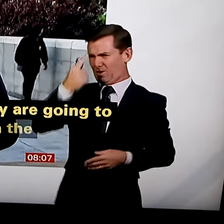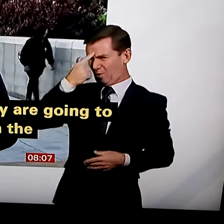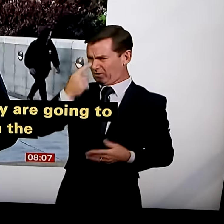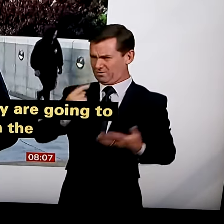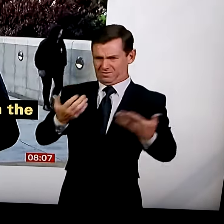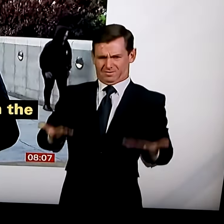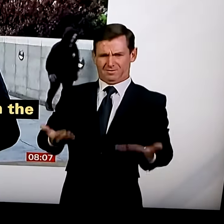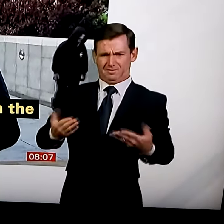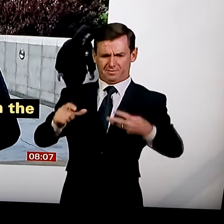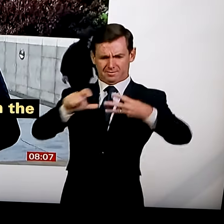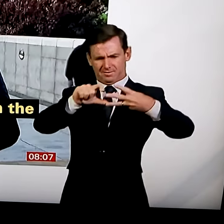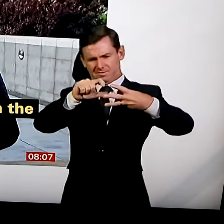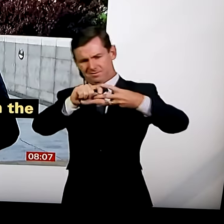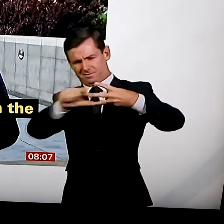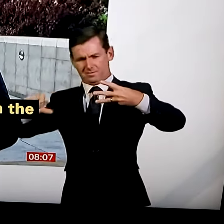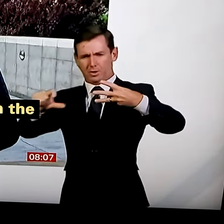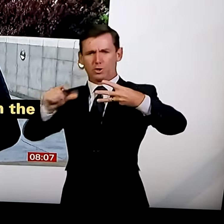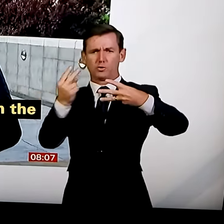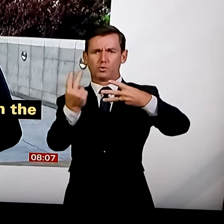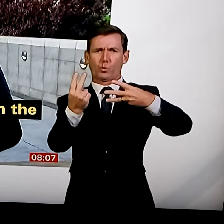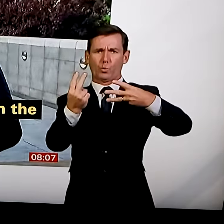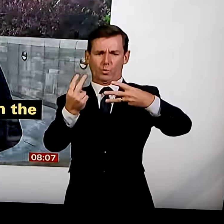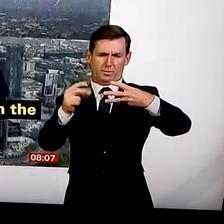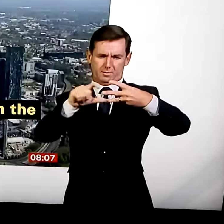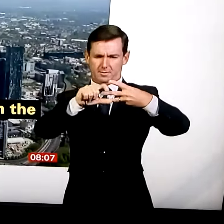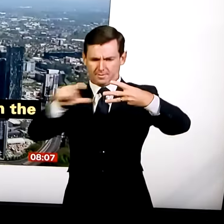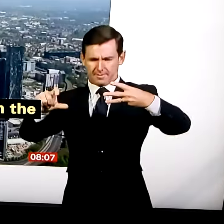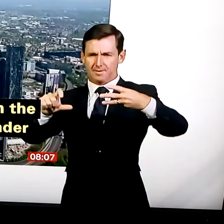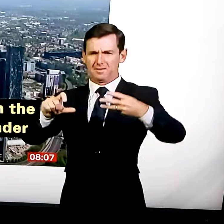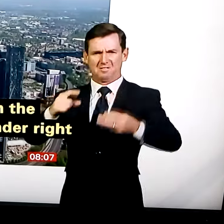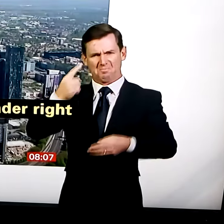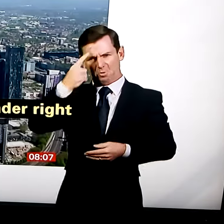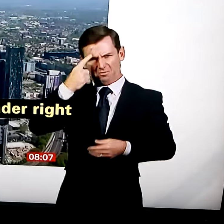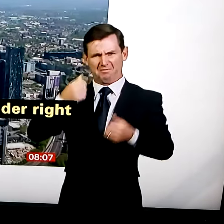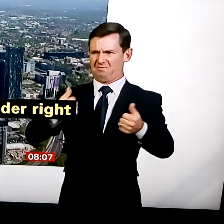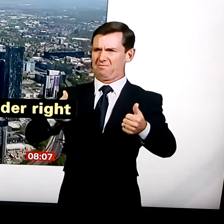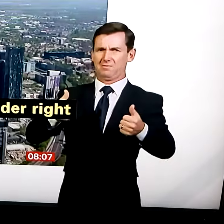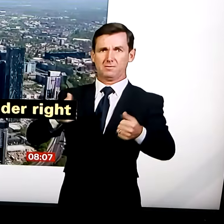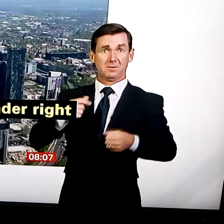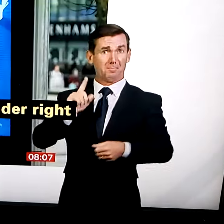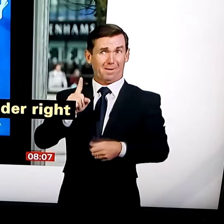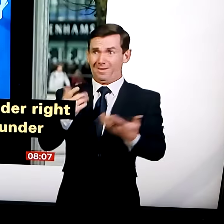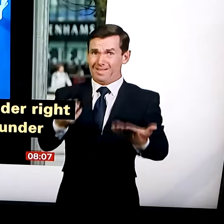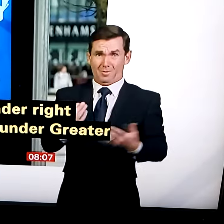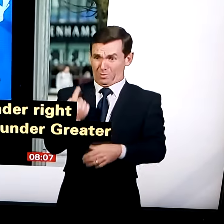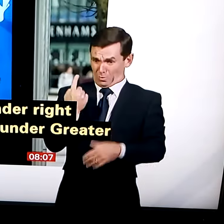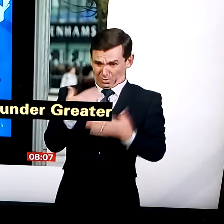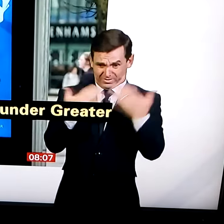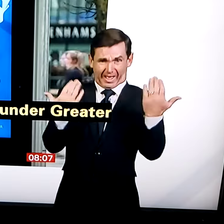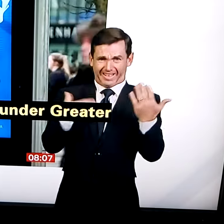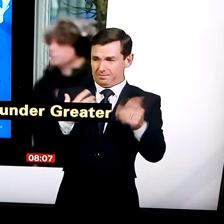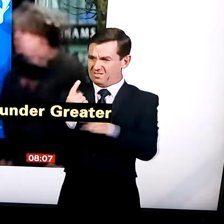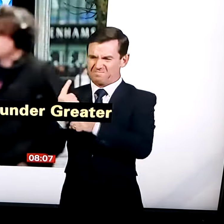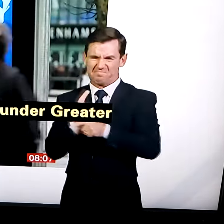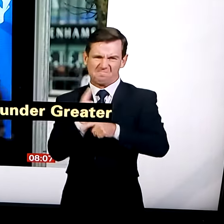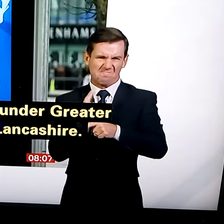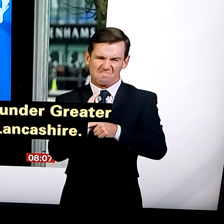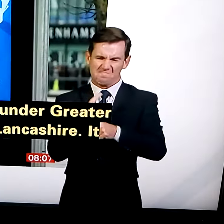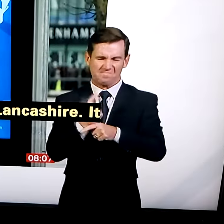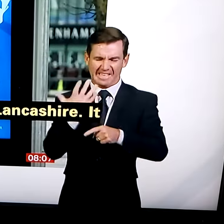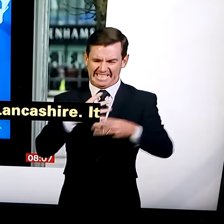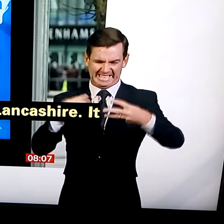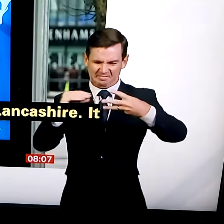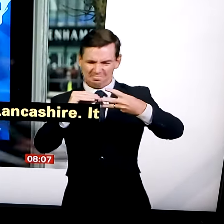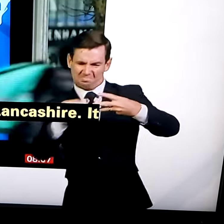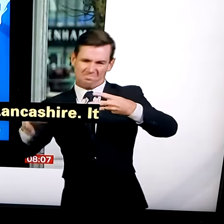here, across the region of Manchester, and the park centre of Wankersfield as well. It's already being discussed whether they need to move to Tier 3 to join